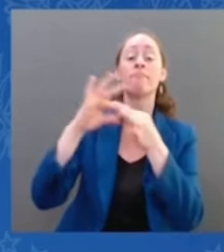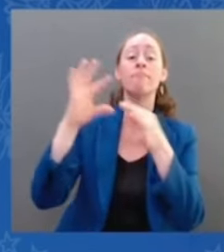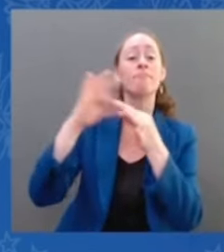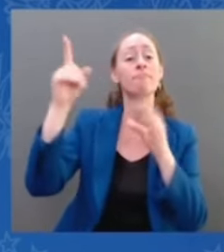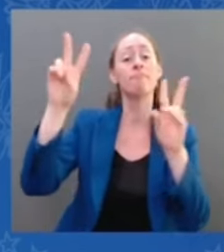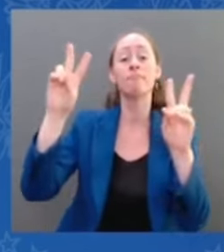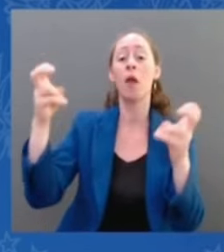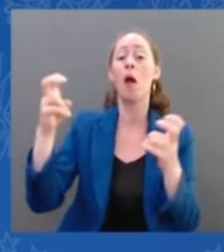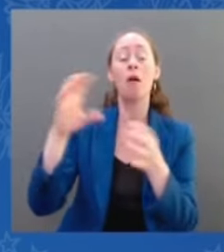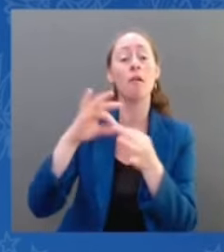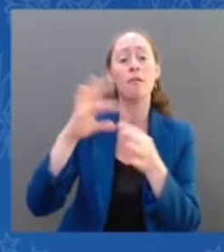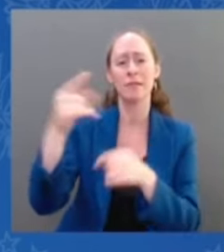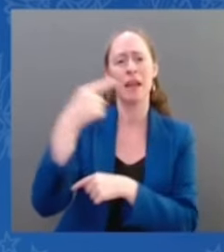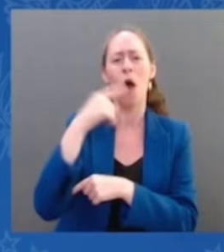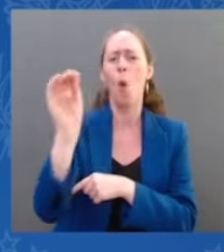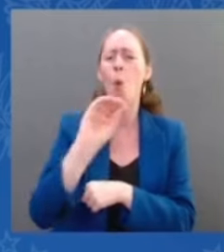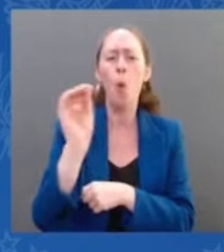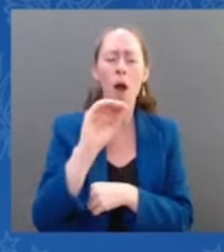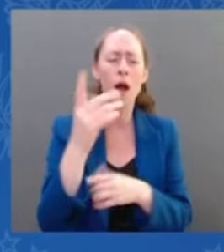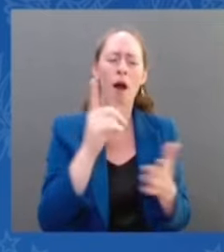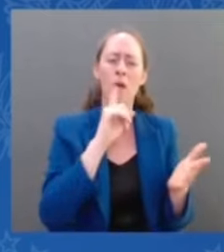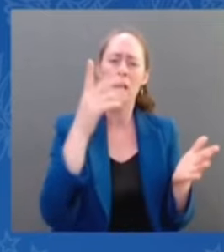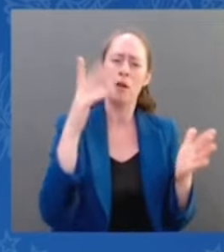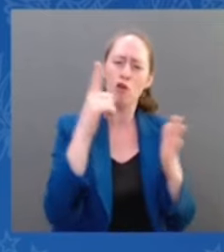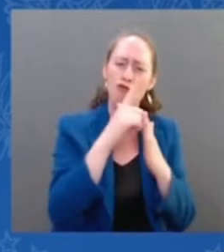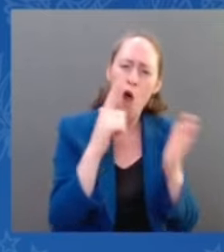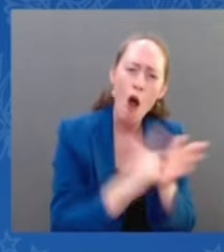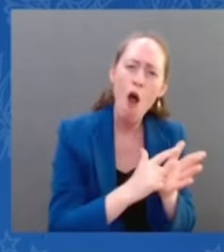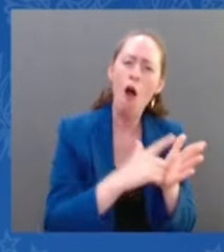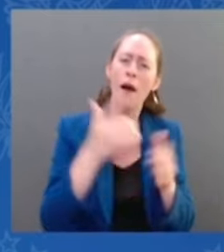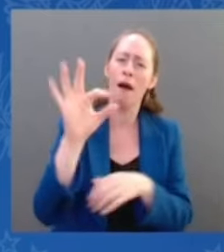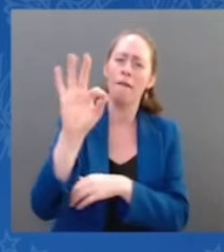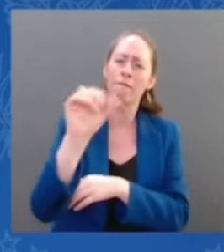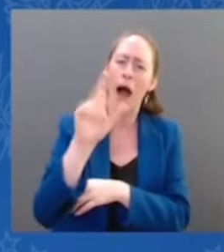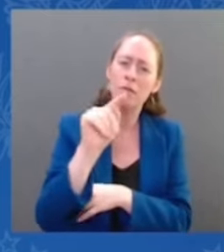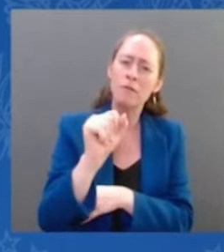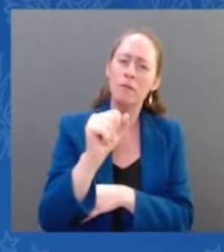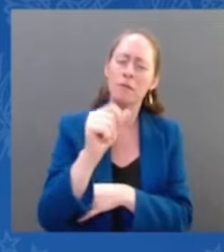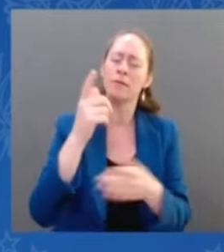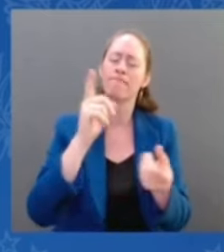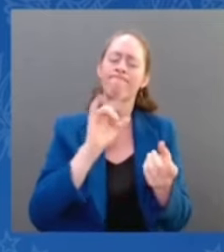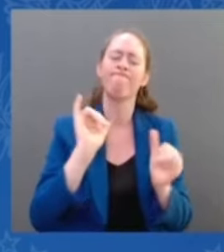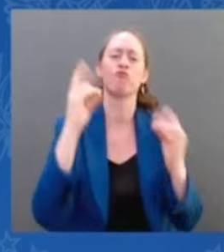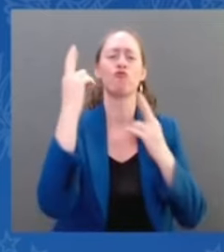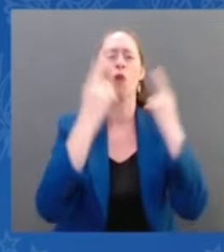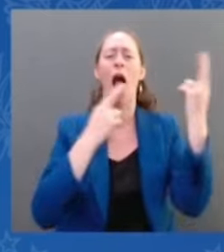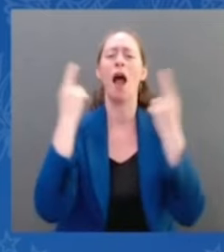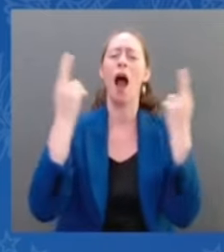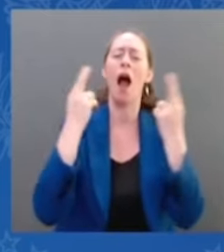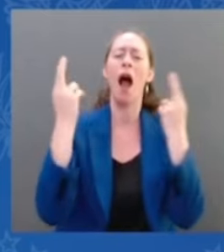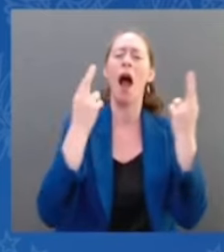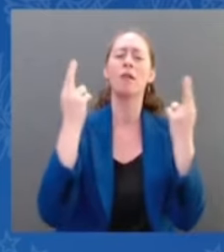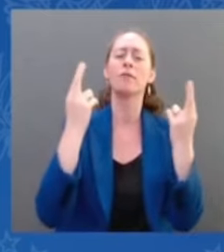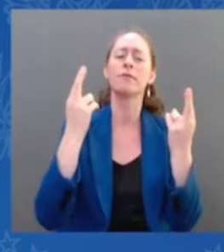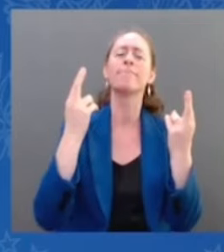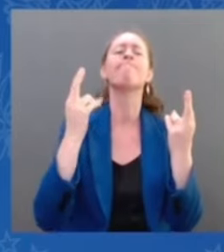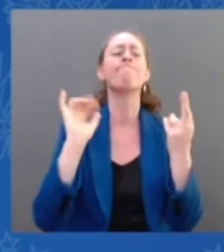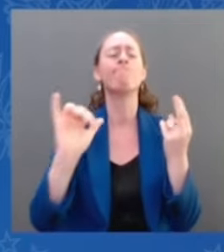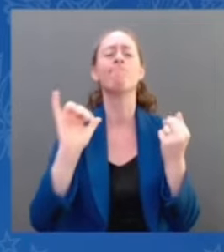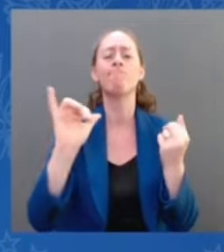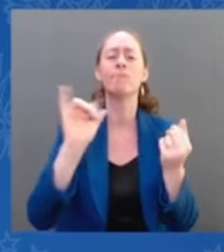Casey did. And that's has changed. Excuse me. All that's changed is this court. End of quote.